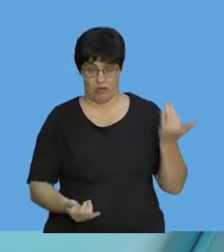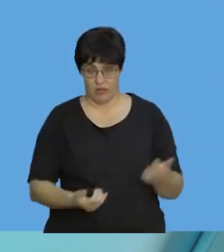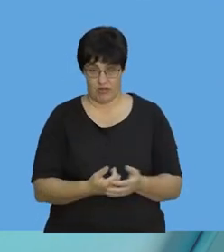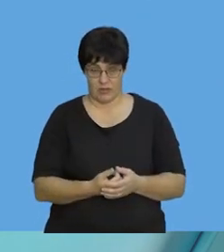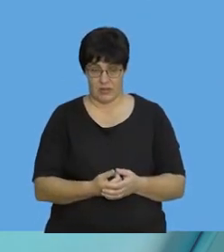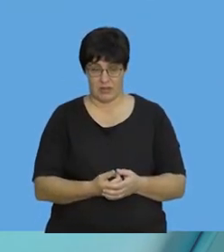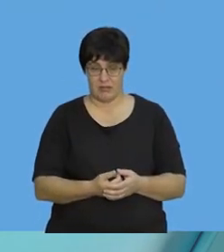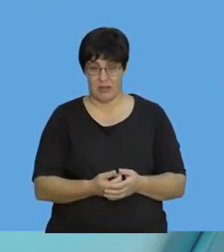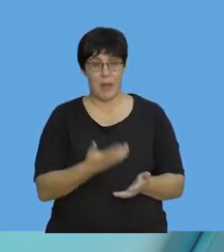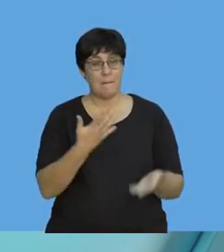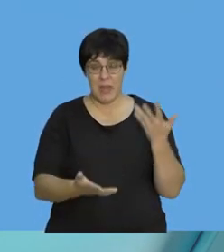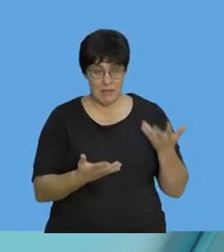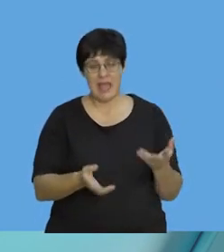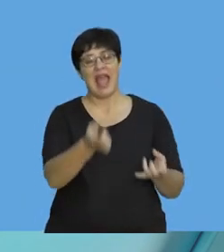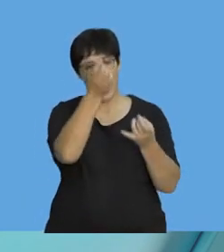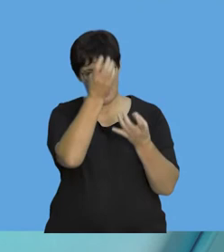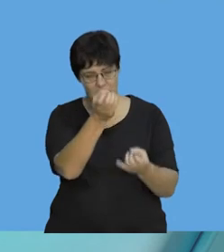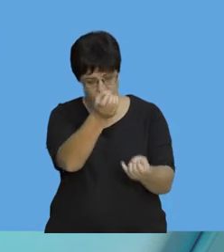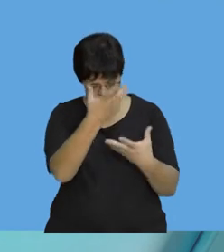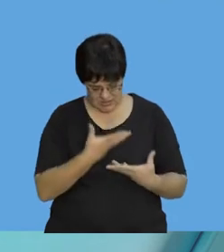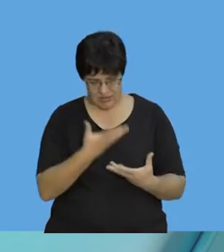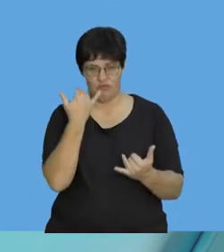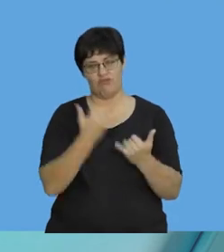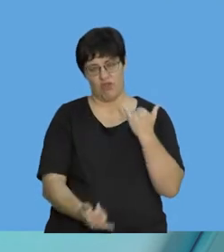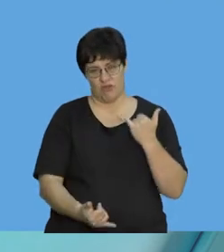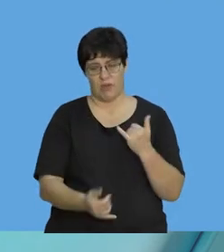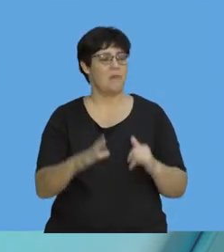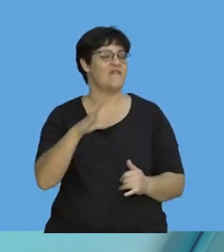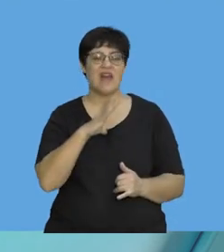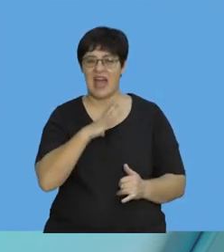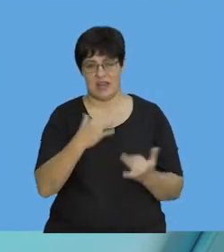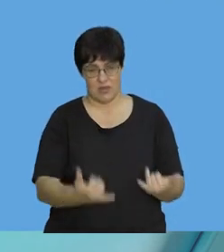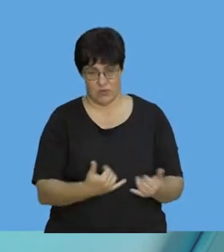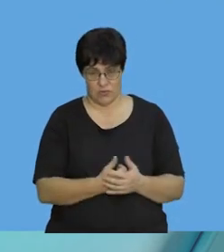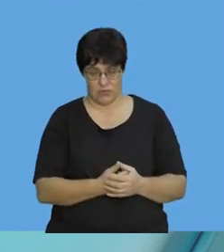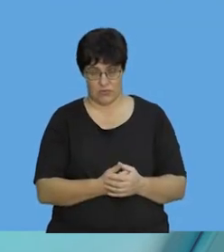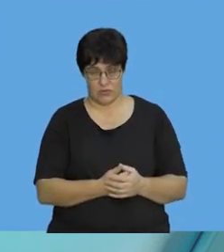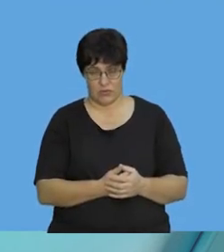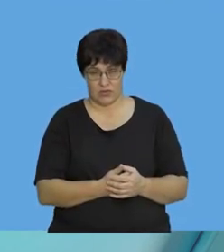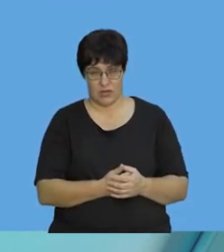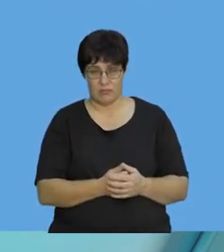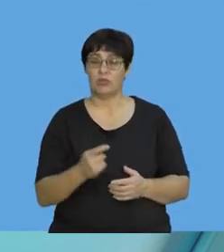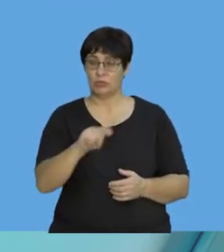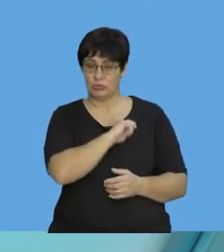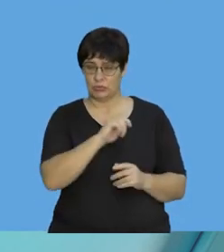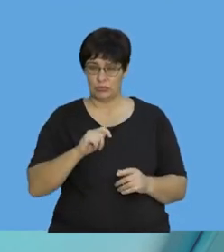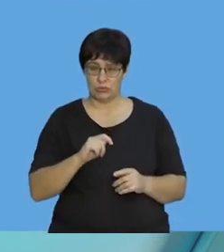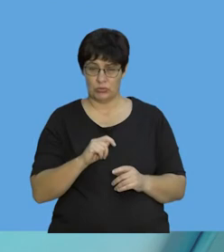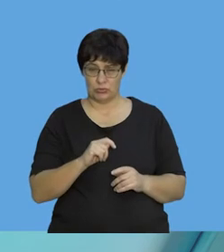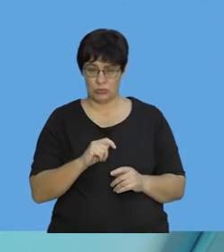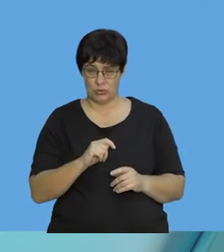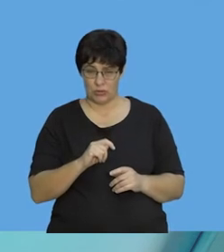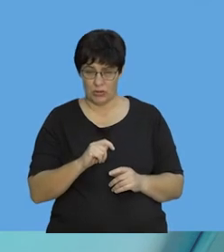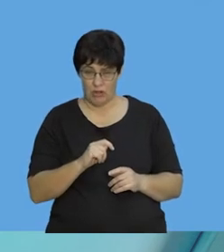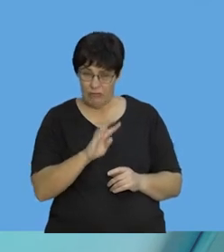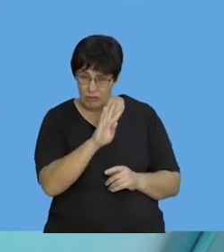There must be something wrong with the information I gave you. It's fine for now, but in the real world, soccer